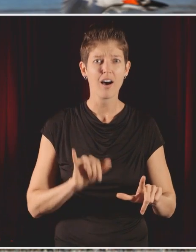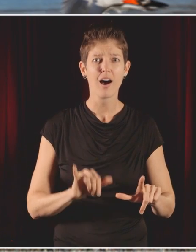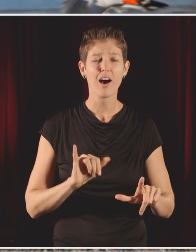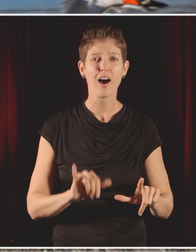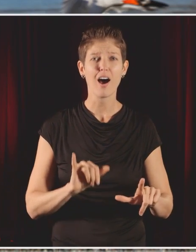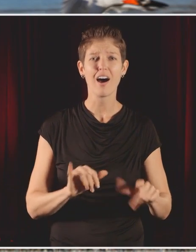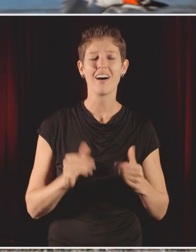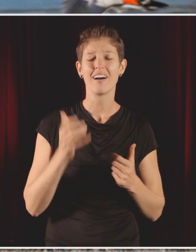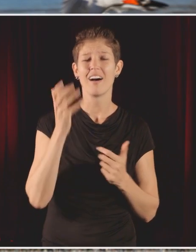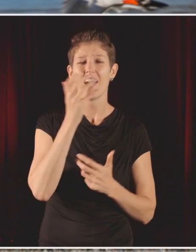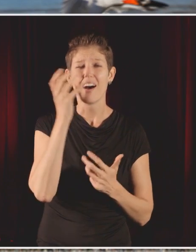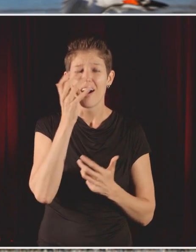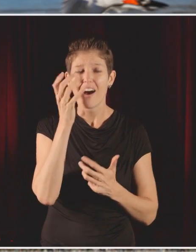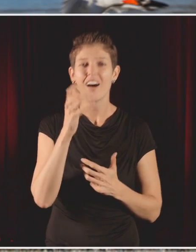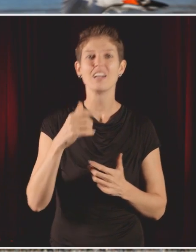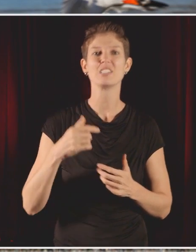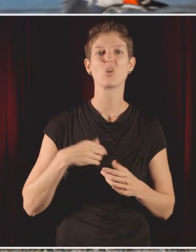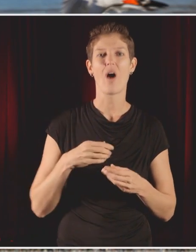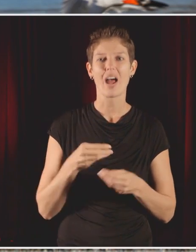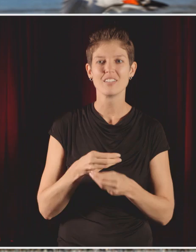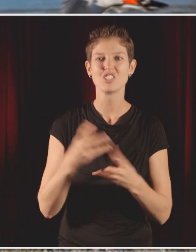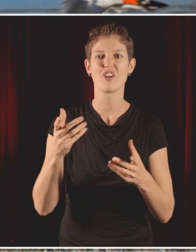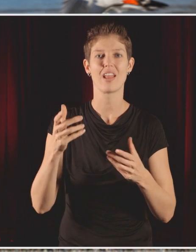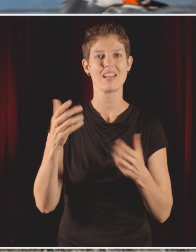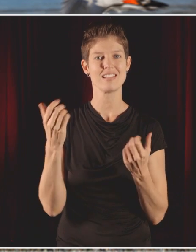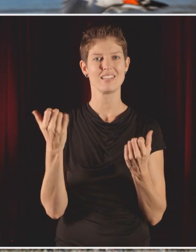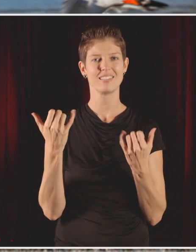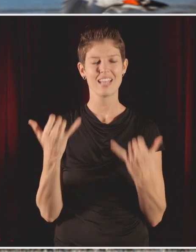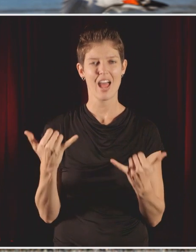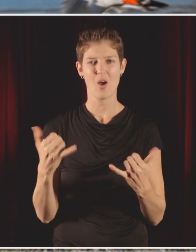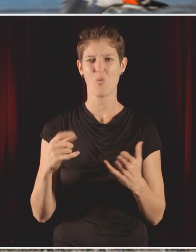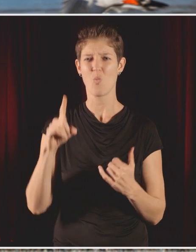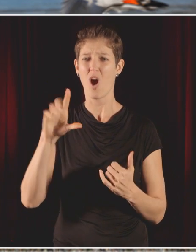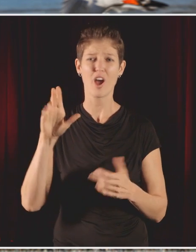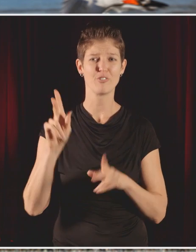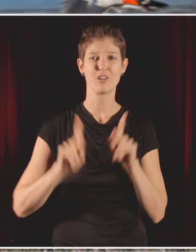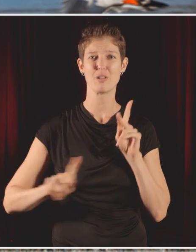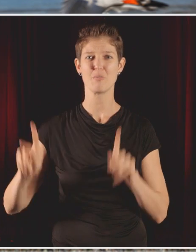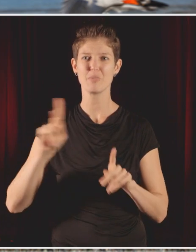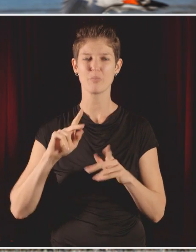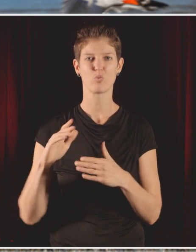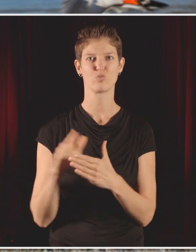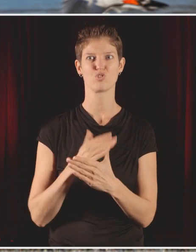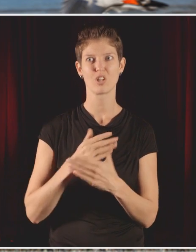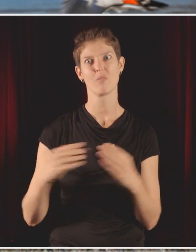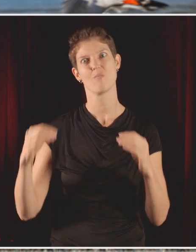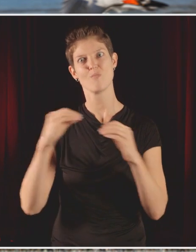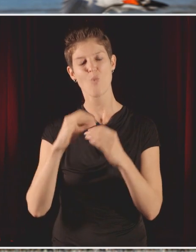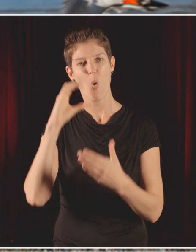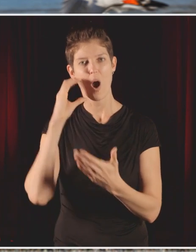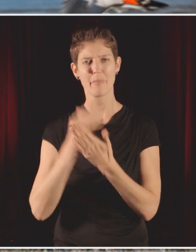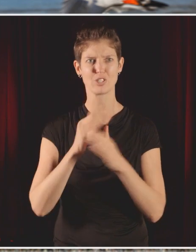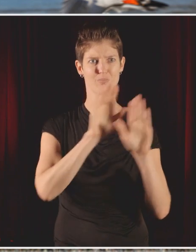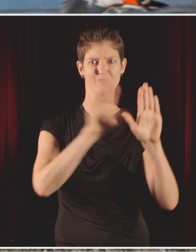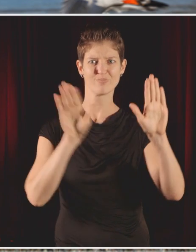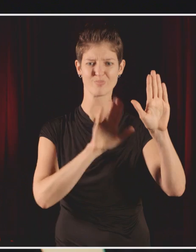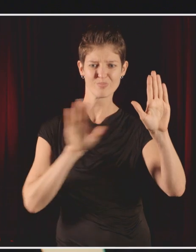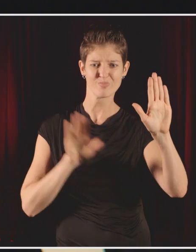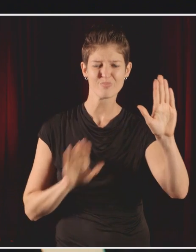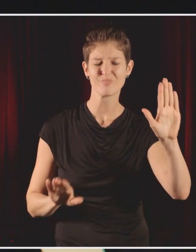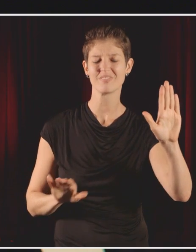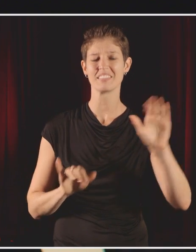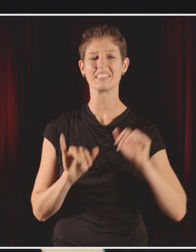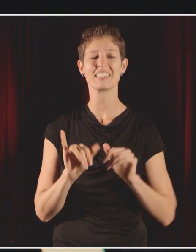now, ten years later, hundreds of people have shared Caspian Terns pictures, all stages of life, all over the world, and it's extraordinary.